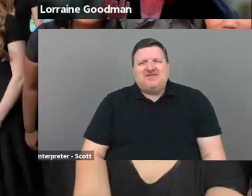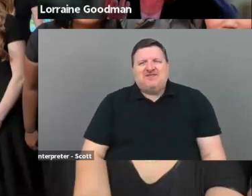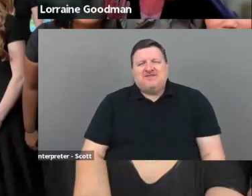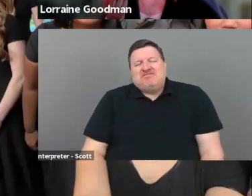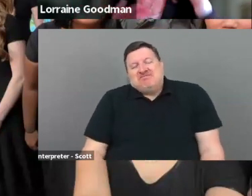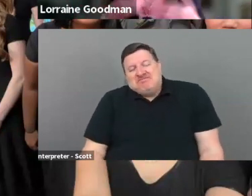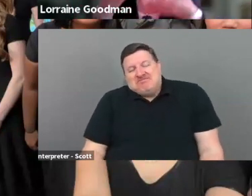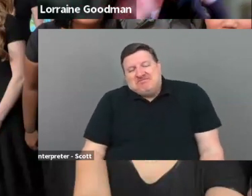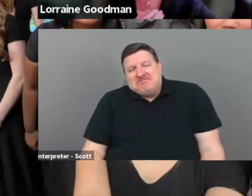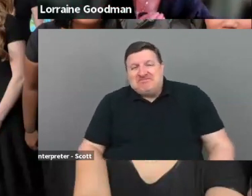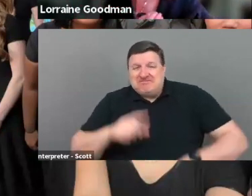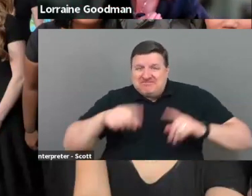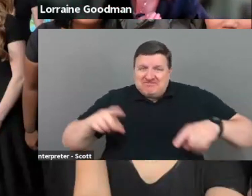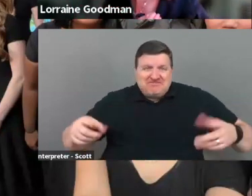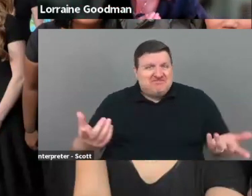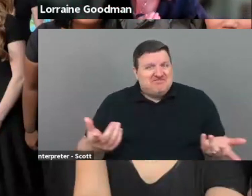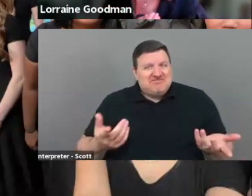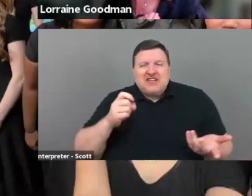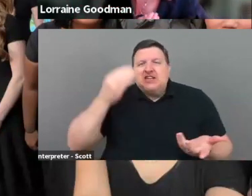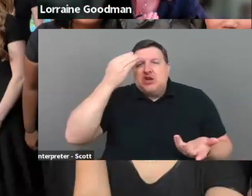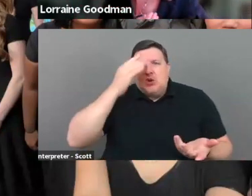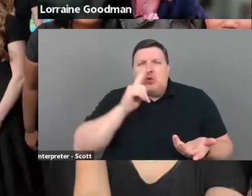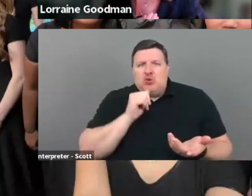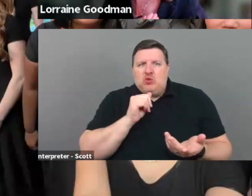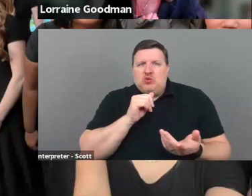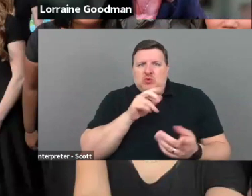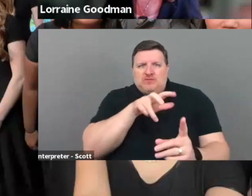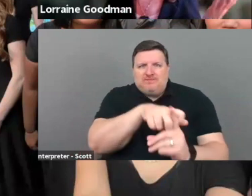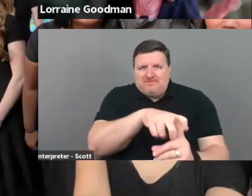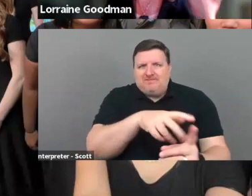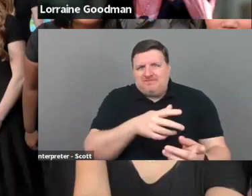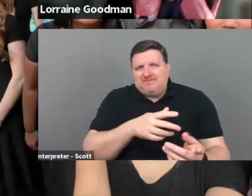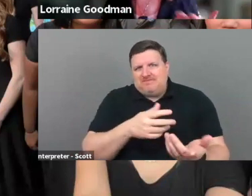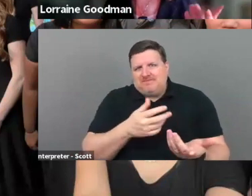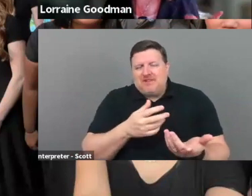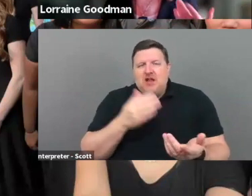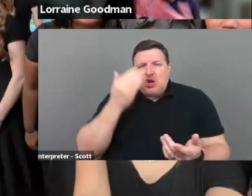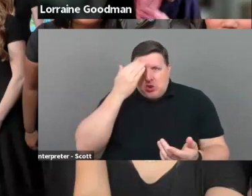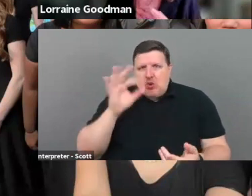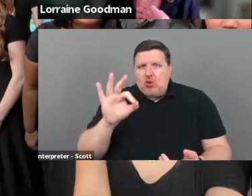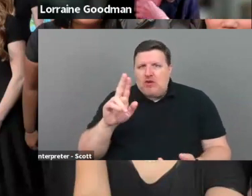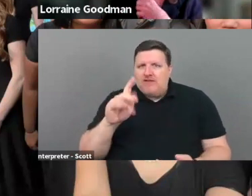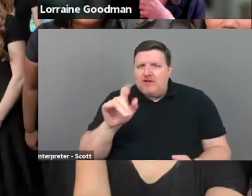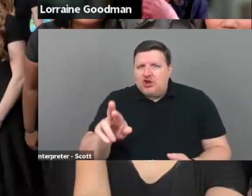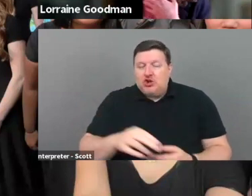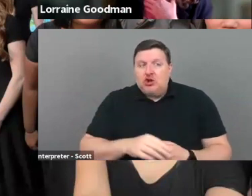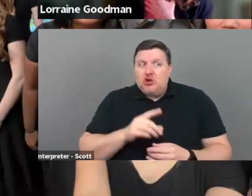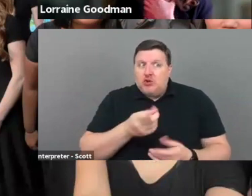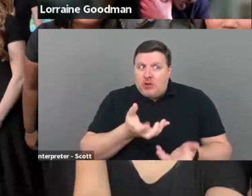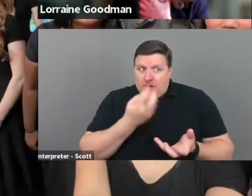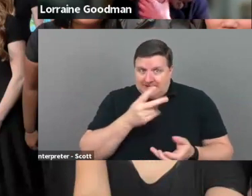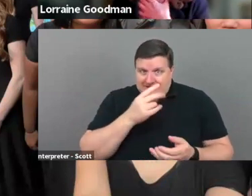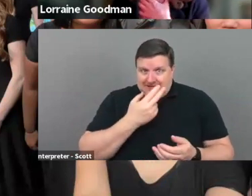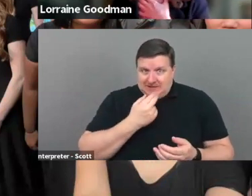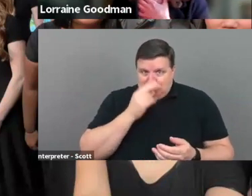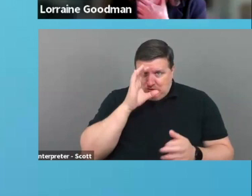So again, that's knowing your funder, right? That's the key. Knowing your funder, do they want to see the cute kids or not?